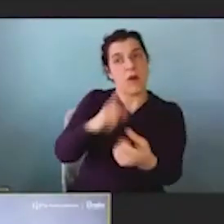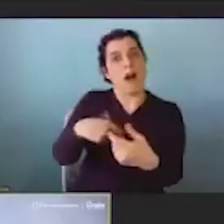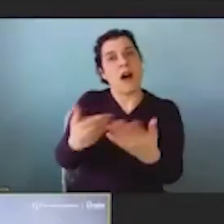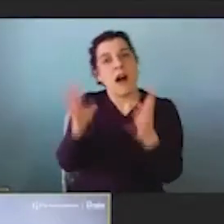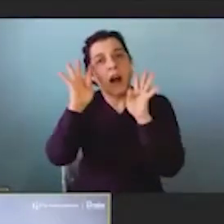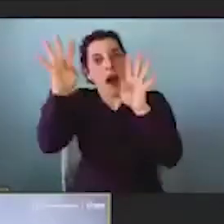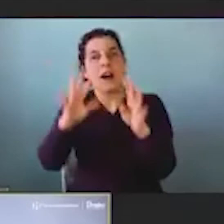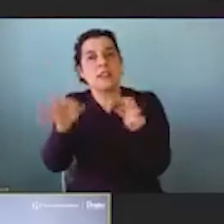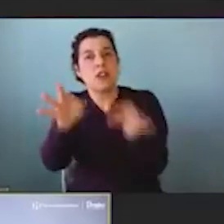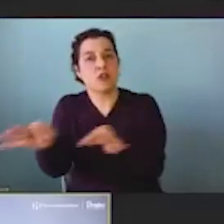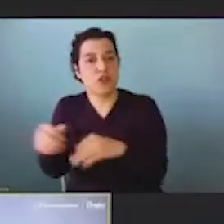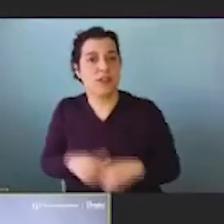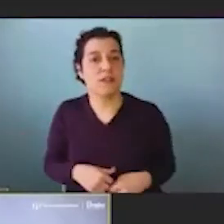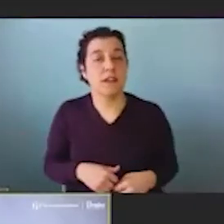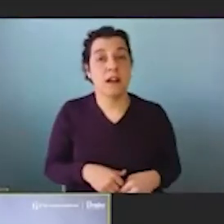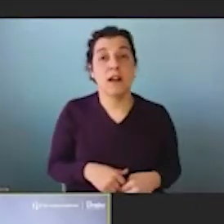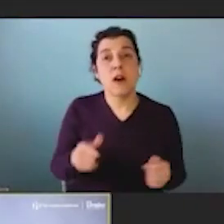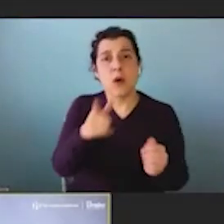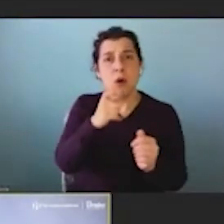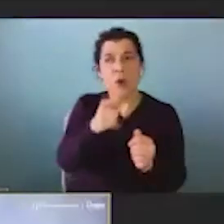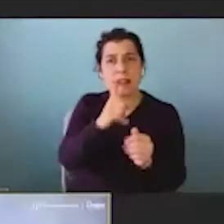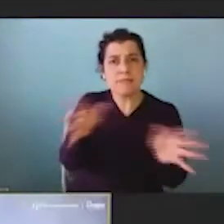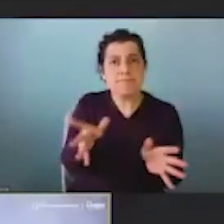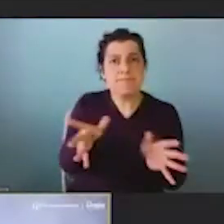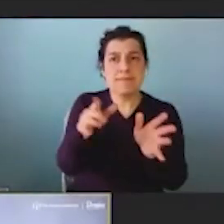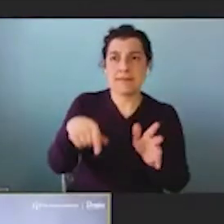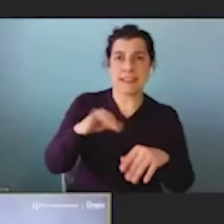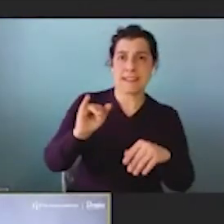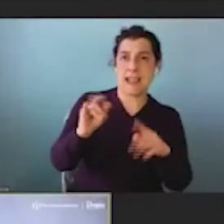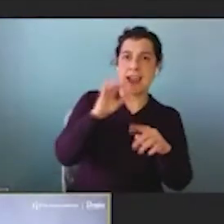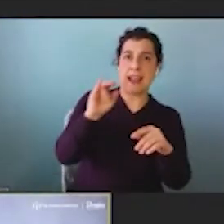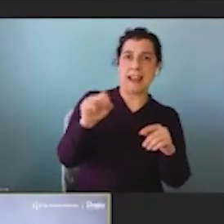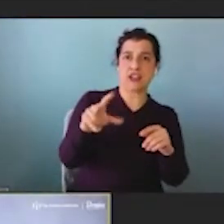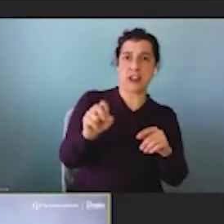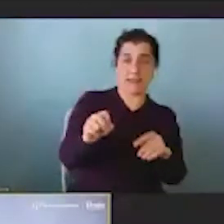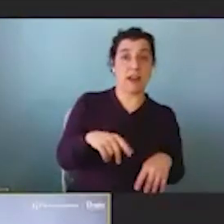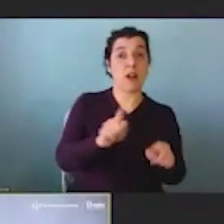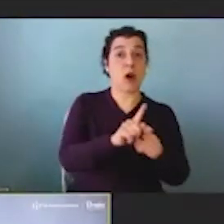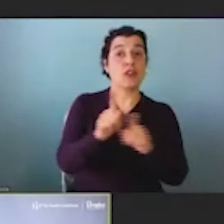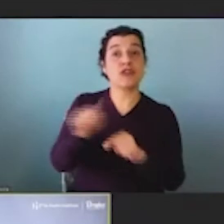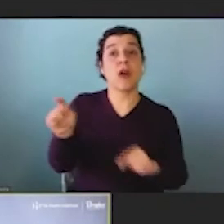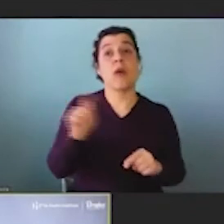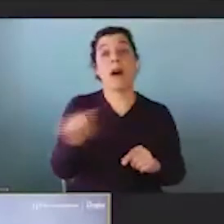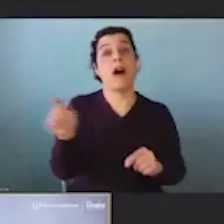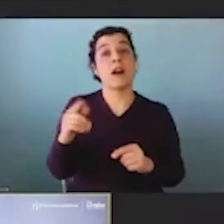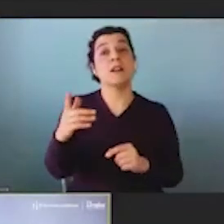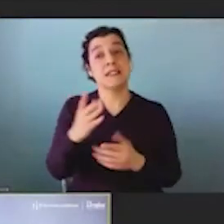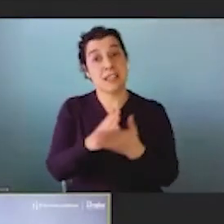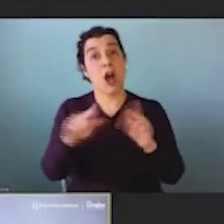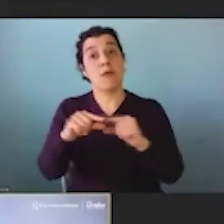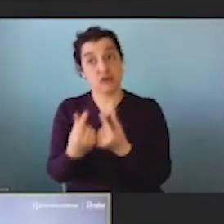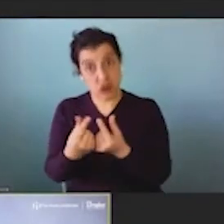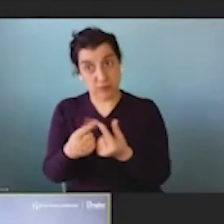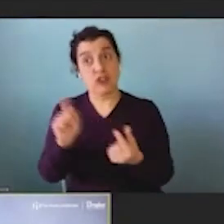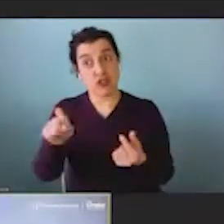instrumental in moving this initiative forward? And then what are some groups or people that have yet to join the efforts that you think are important to be a